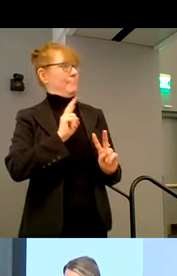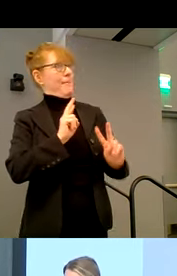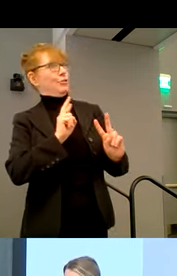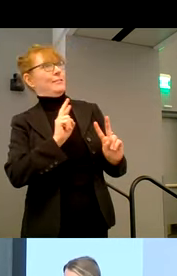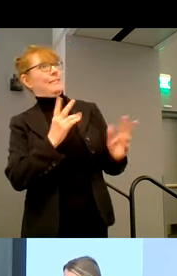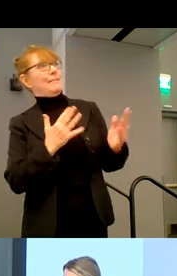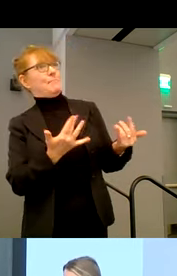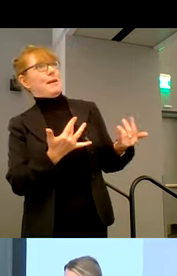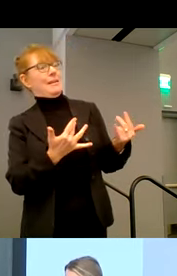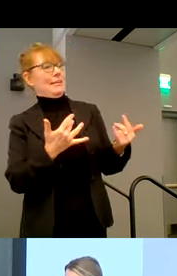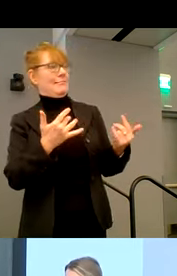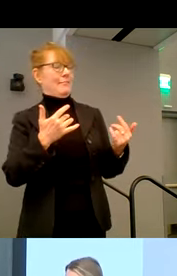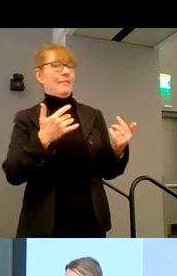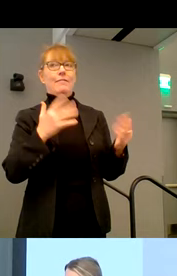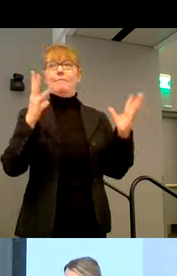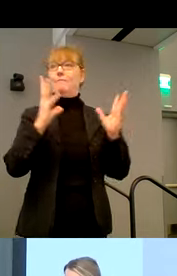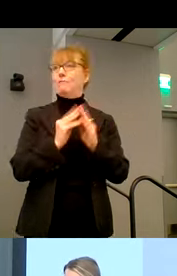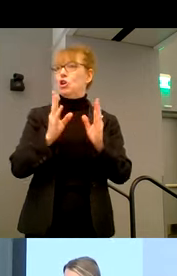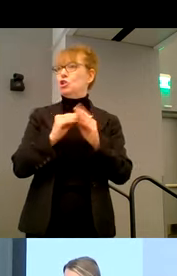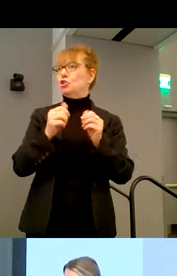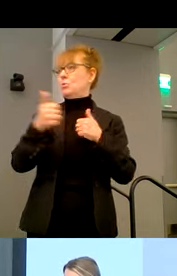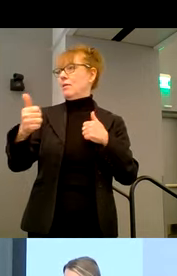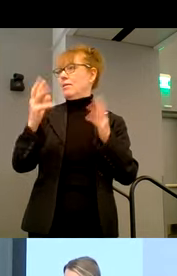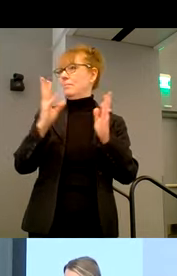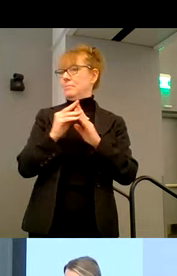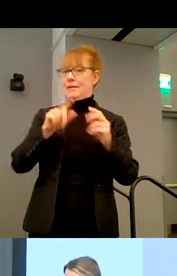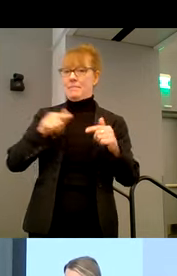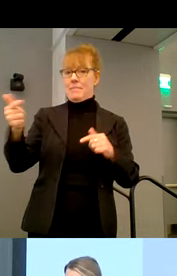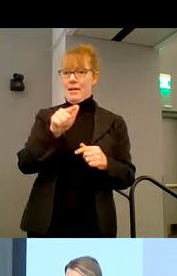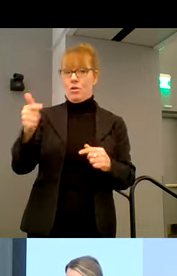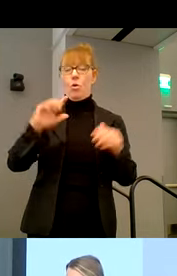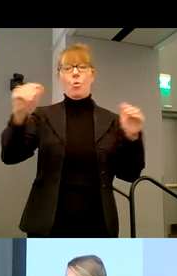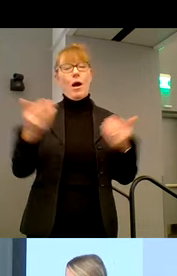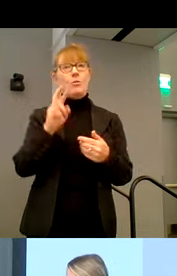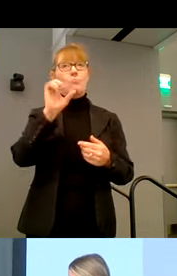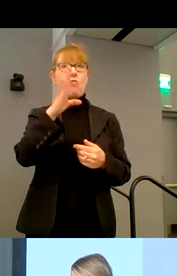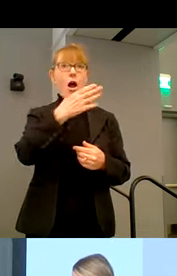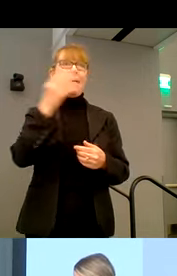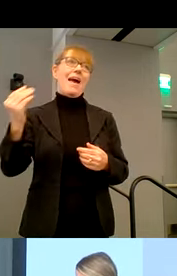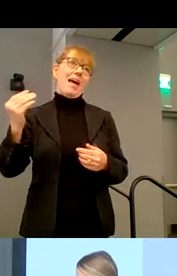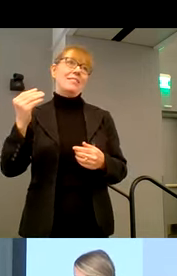meeting technology panel. Uh, please welcome Rob and our panelists to the stage.